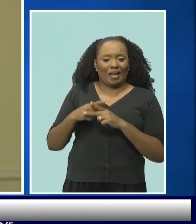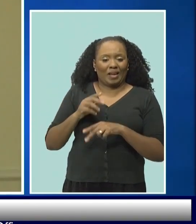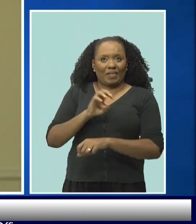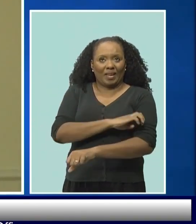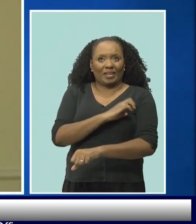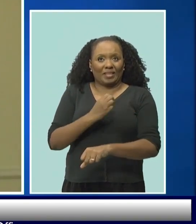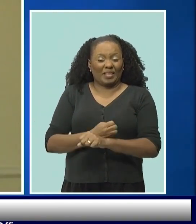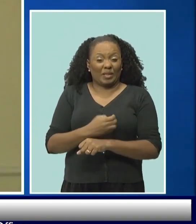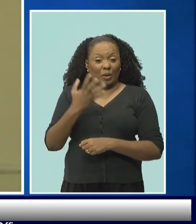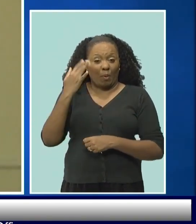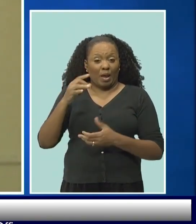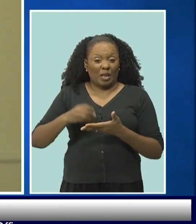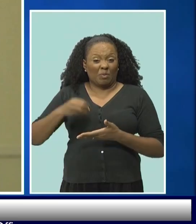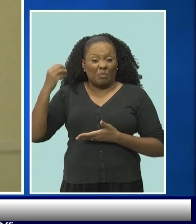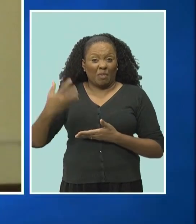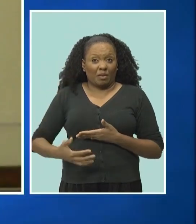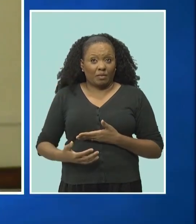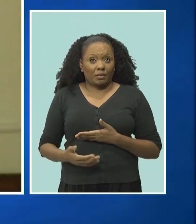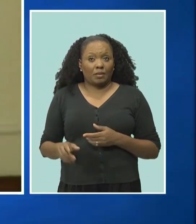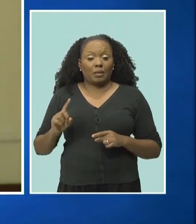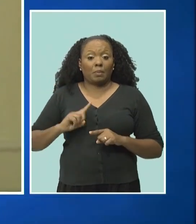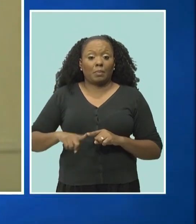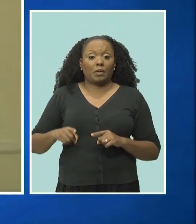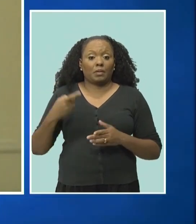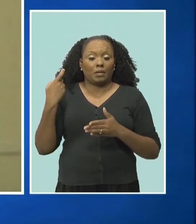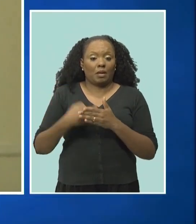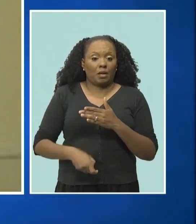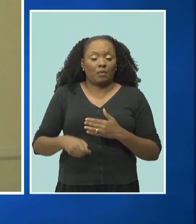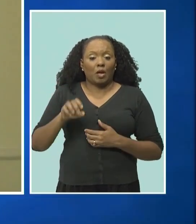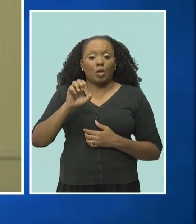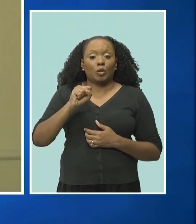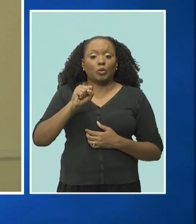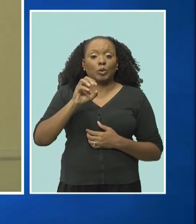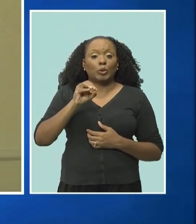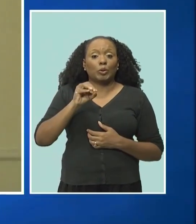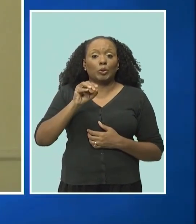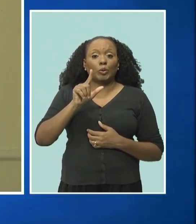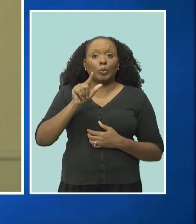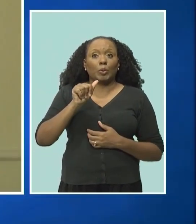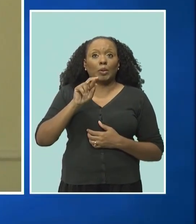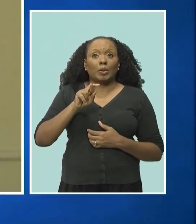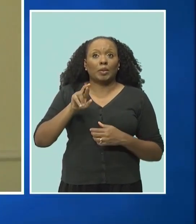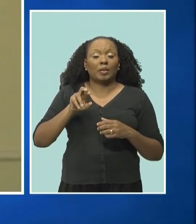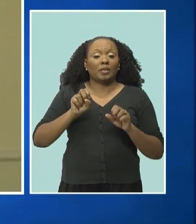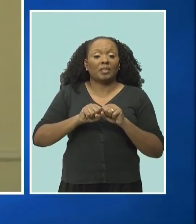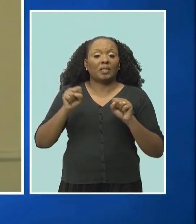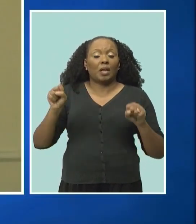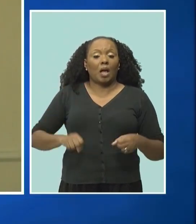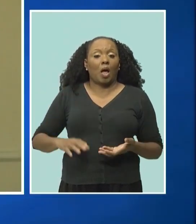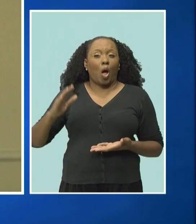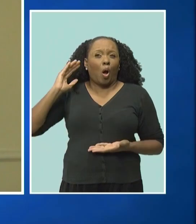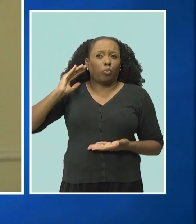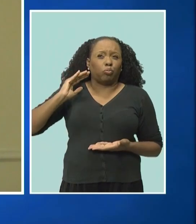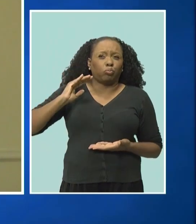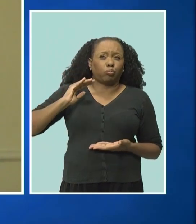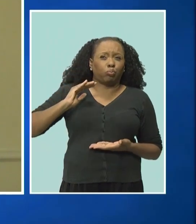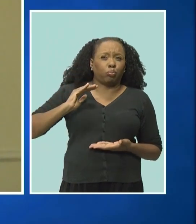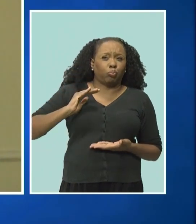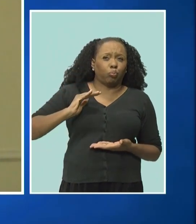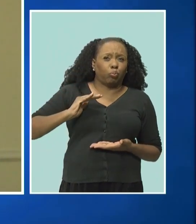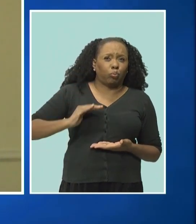but the price of the solar system has reduced 400 times since 1977.